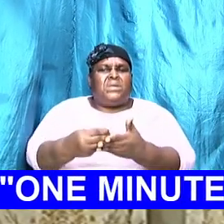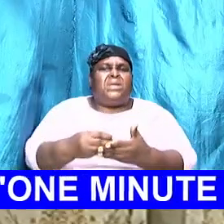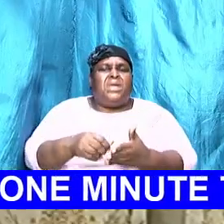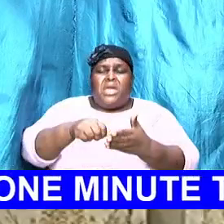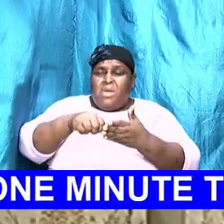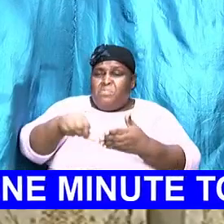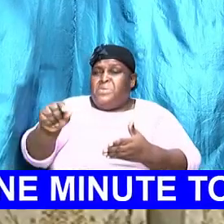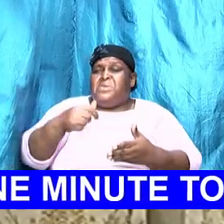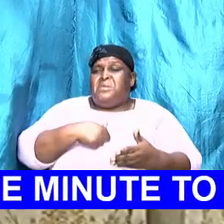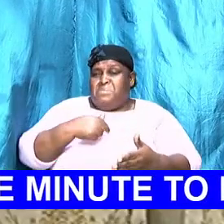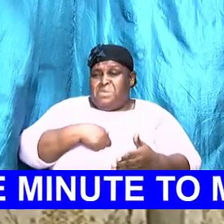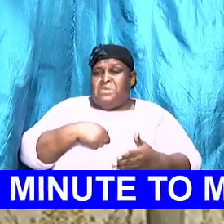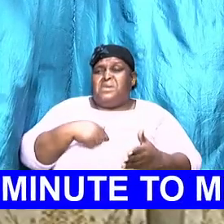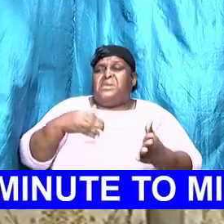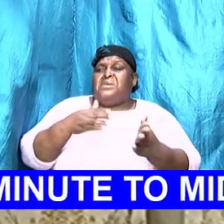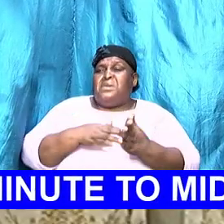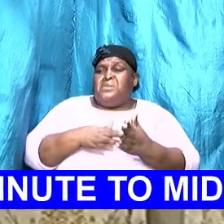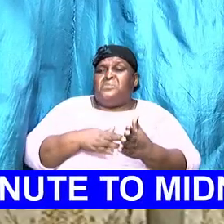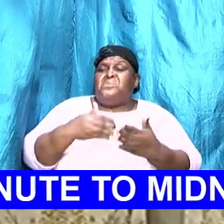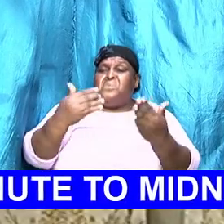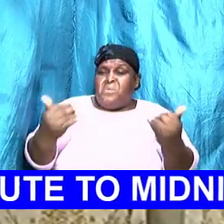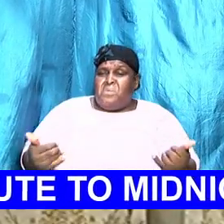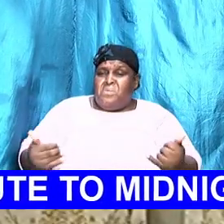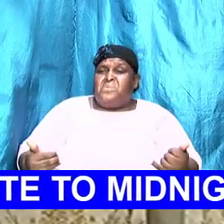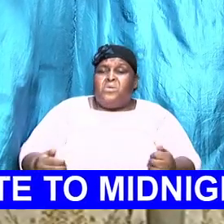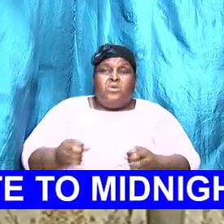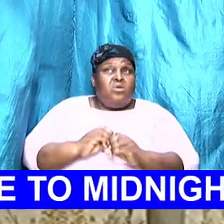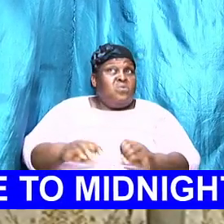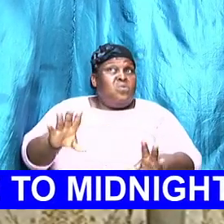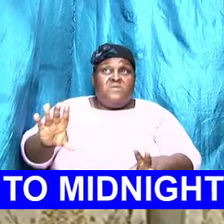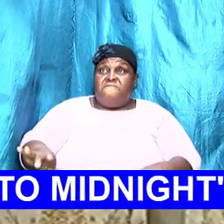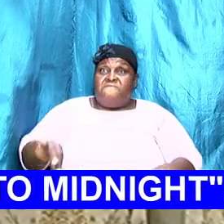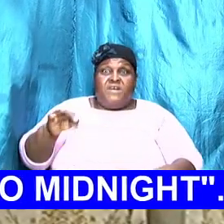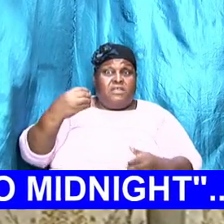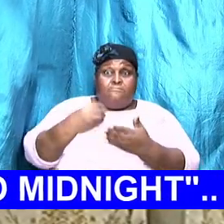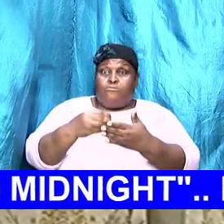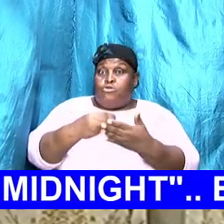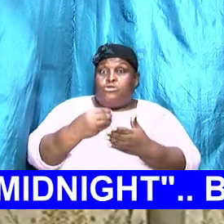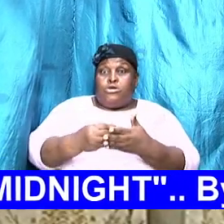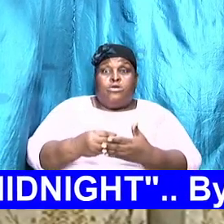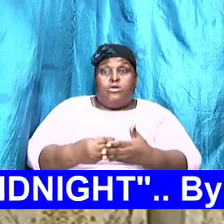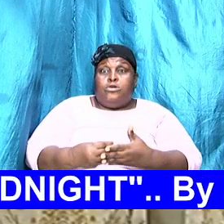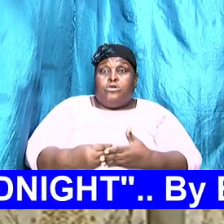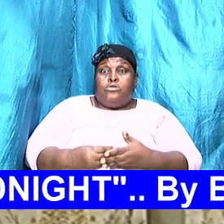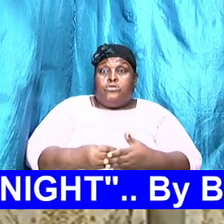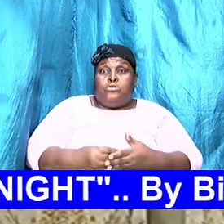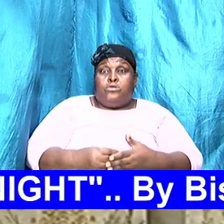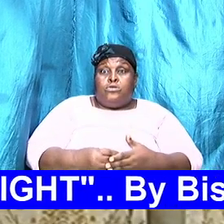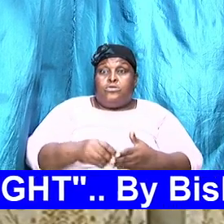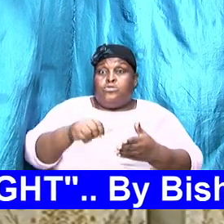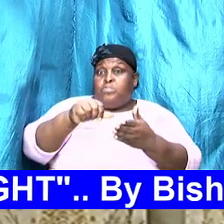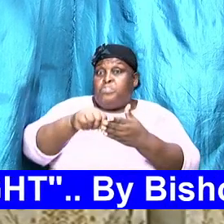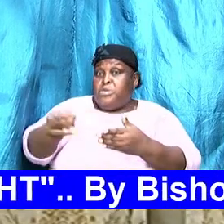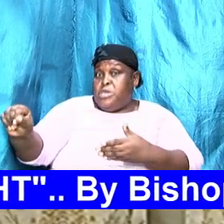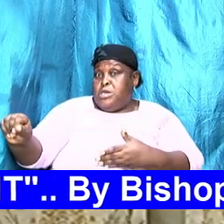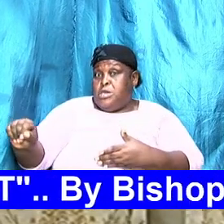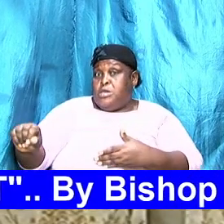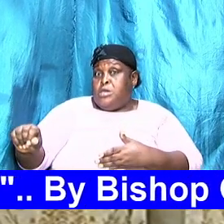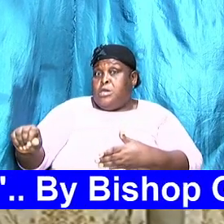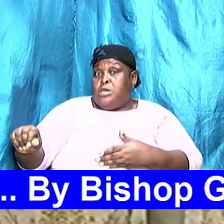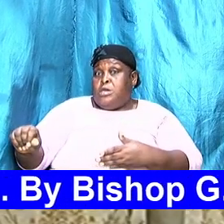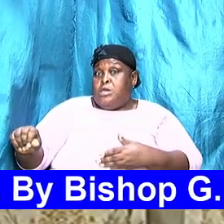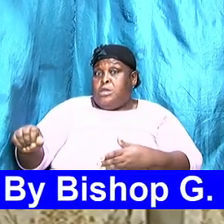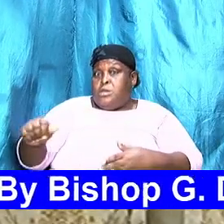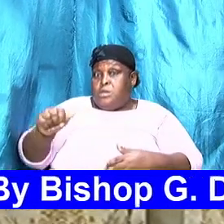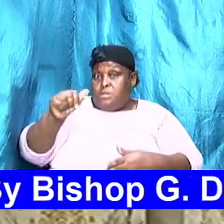couldn't find the money to pay the man. And the man said, okay, man, I'm going to put you in the jail, debtor's jail, until you find the money and